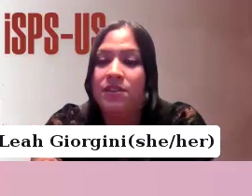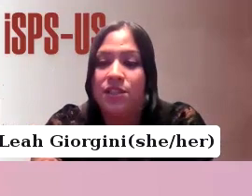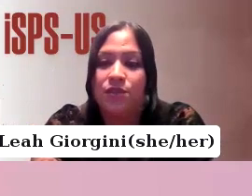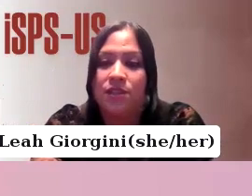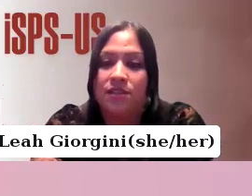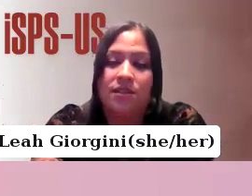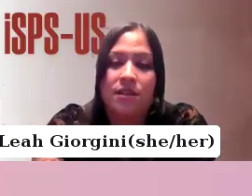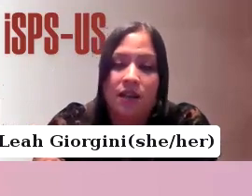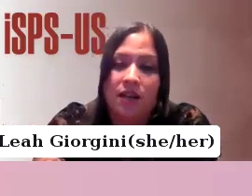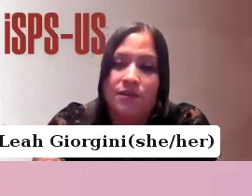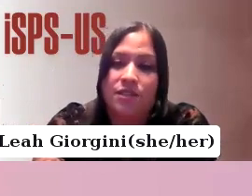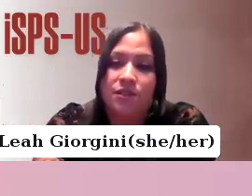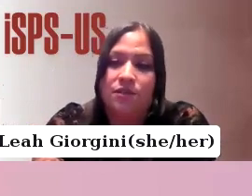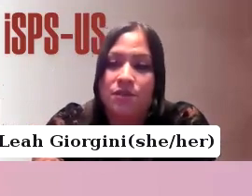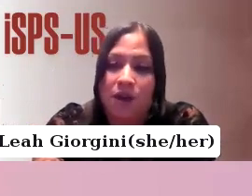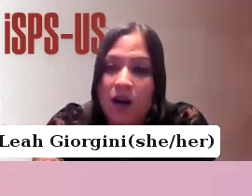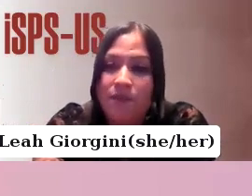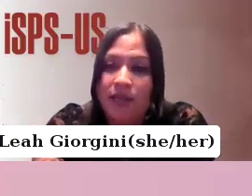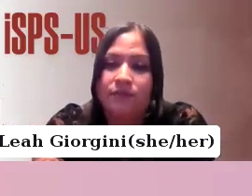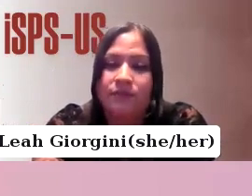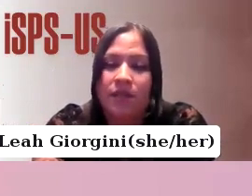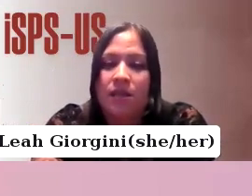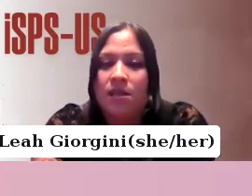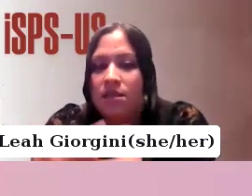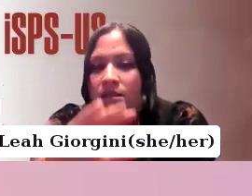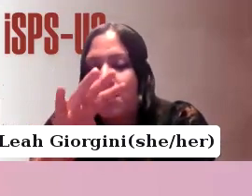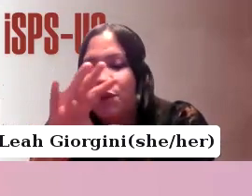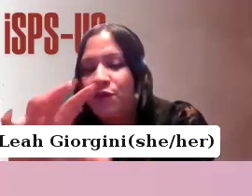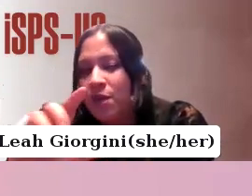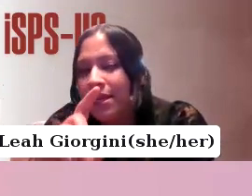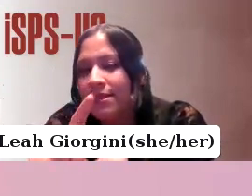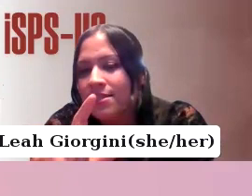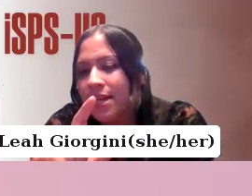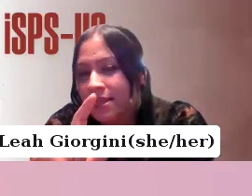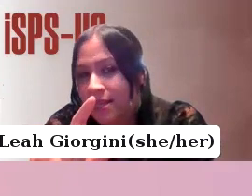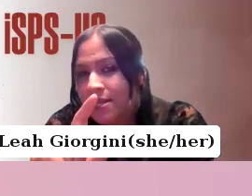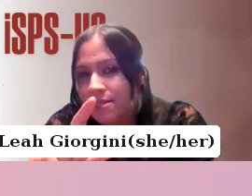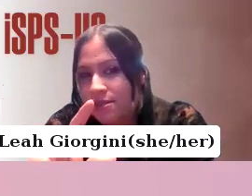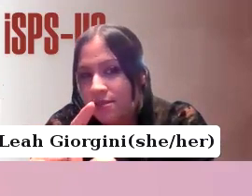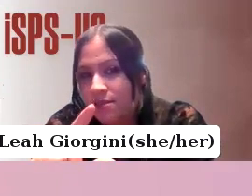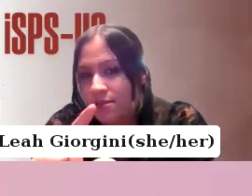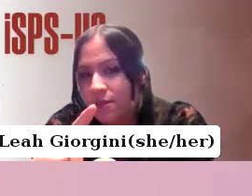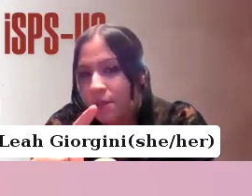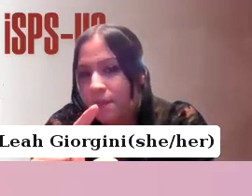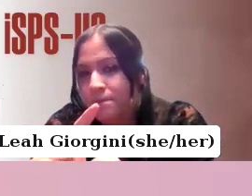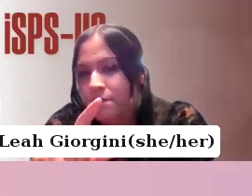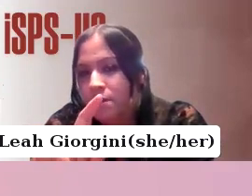empowered these forces um to to harm me through viewing my lens like this